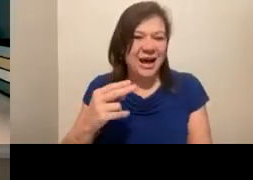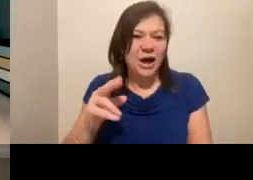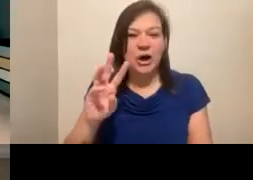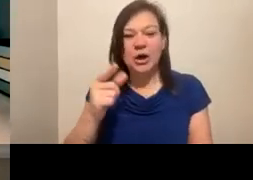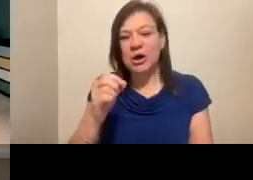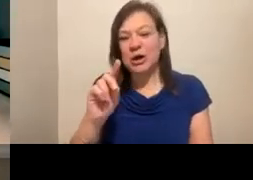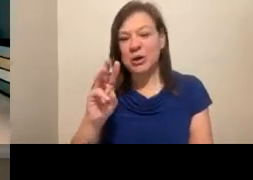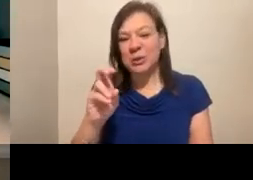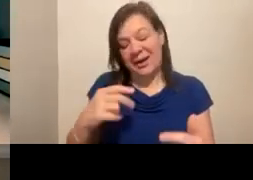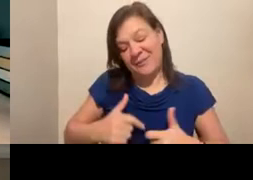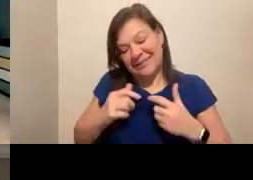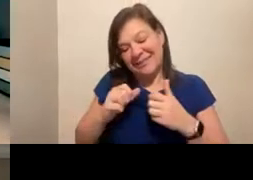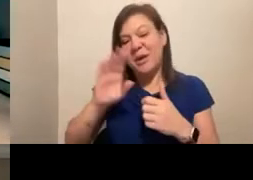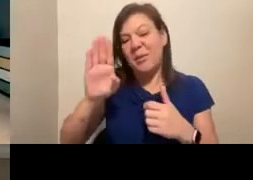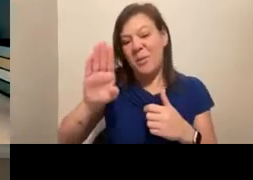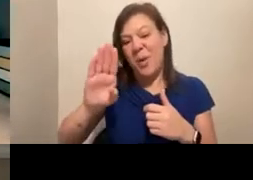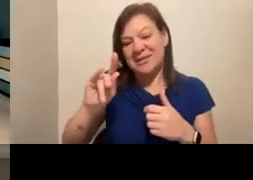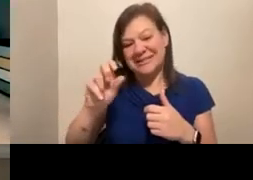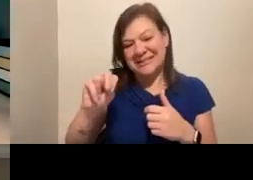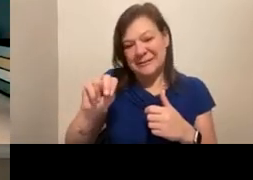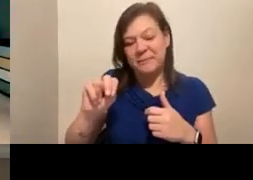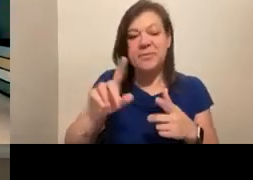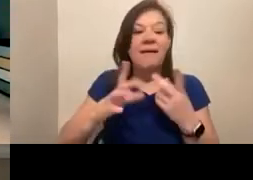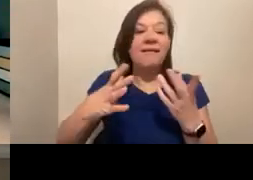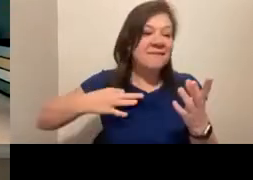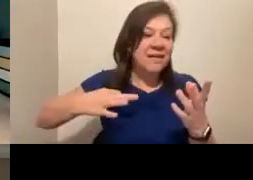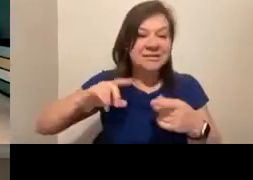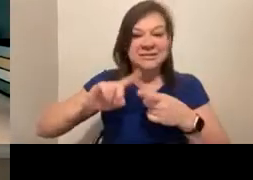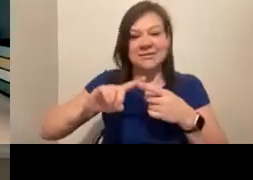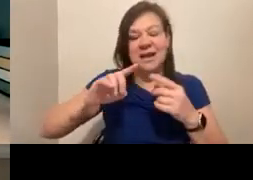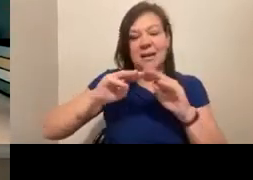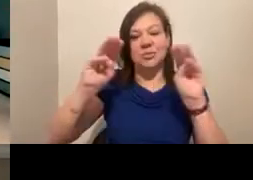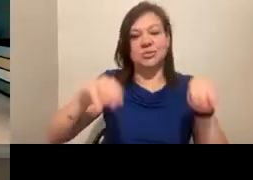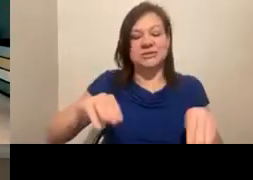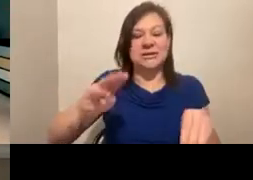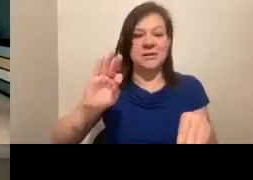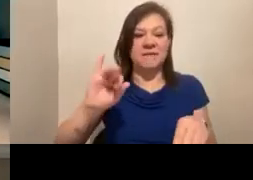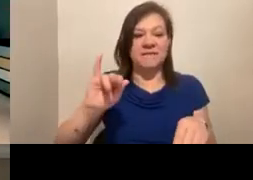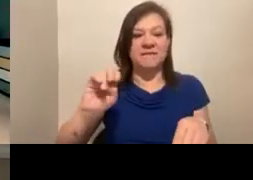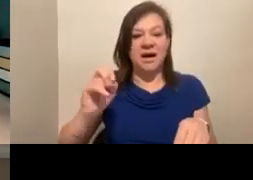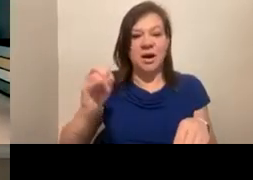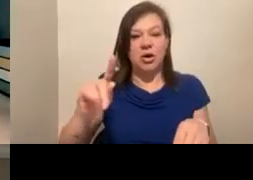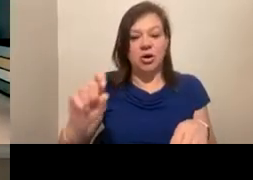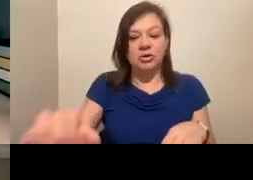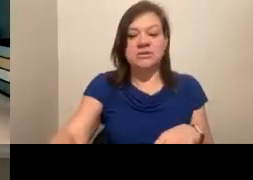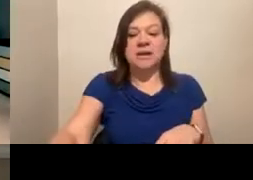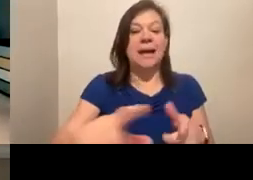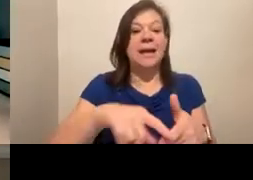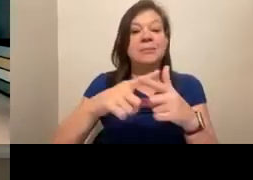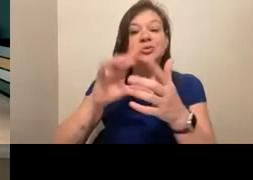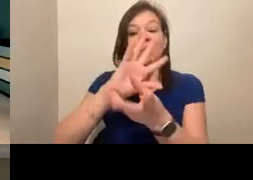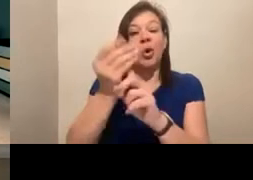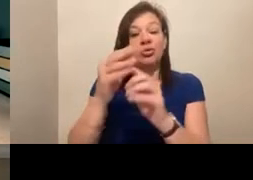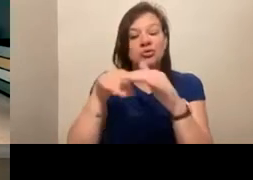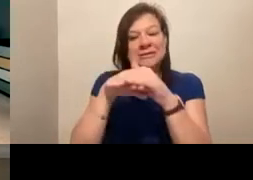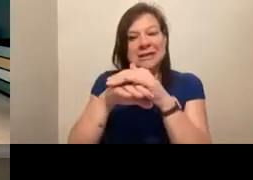at the time and I was volunteering at the Museum of Fine Arts. I came to the field of cultural accessibility fairly